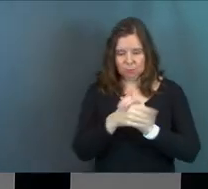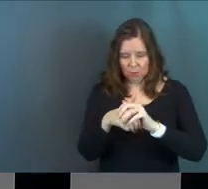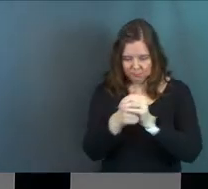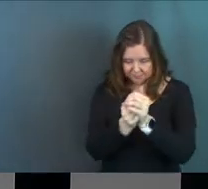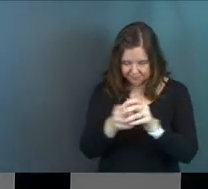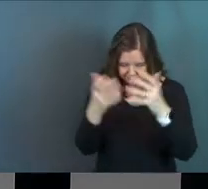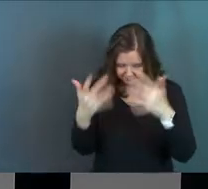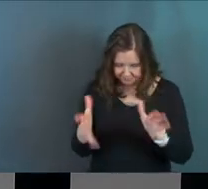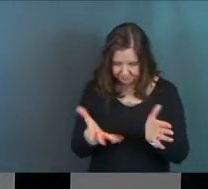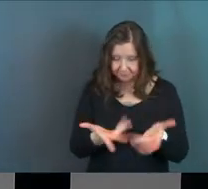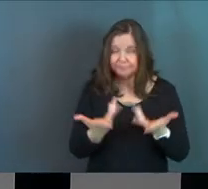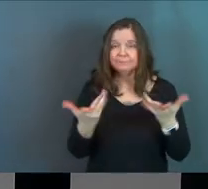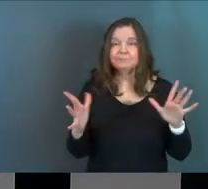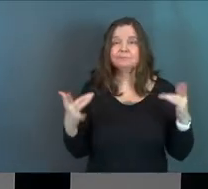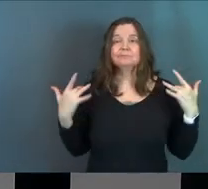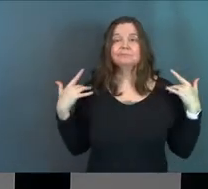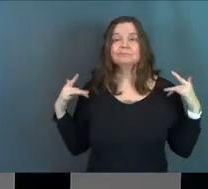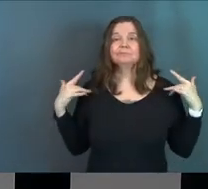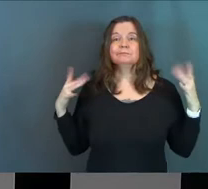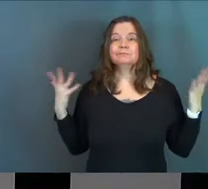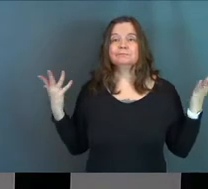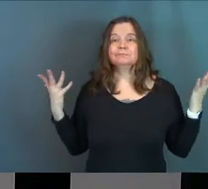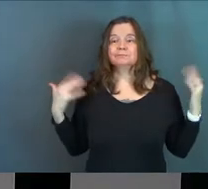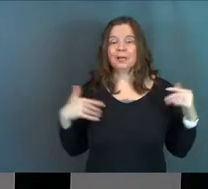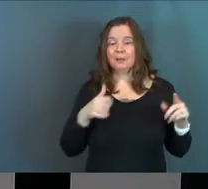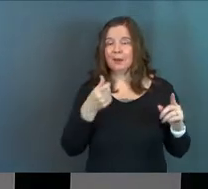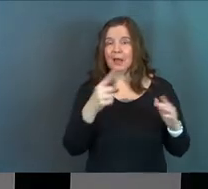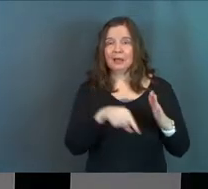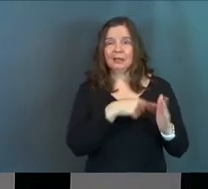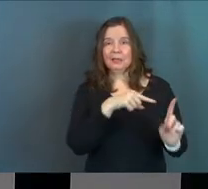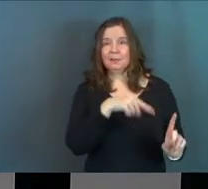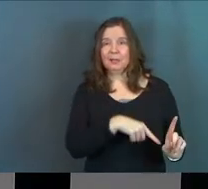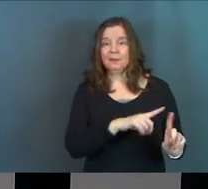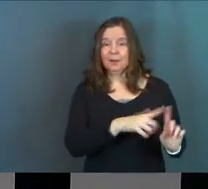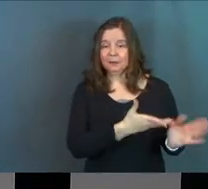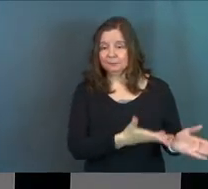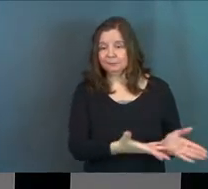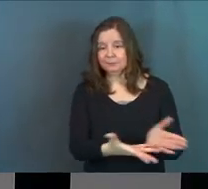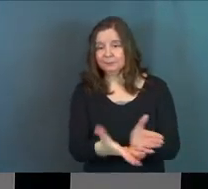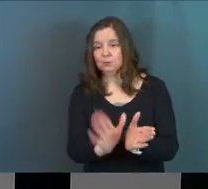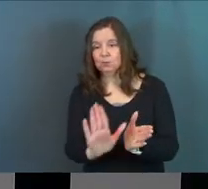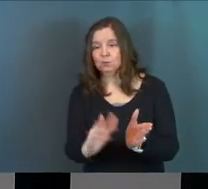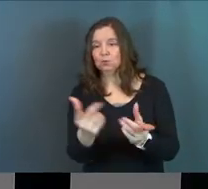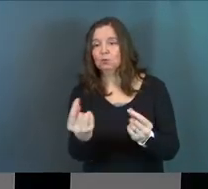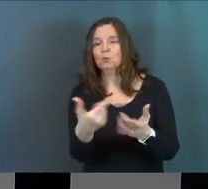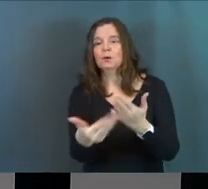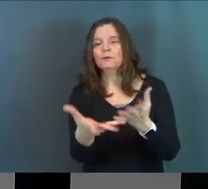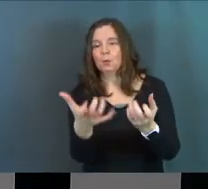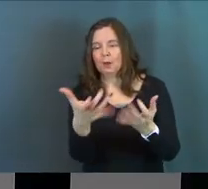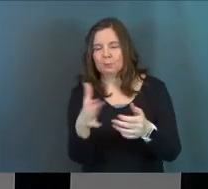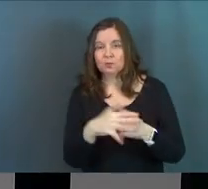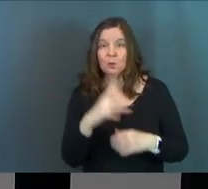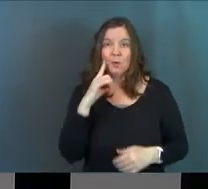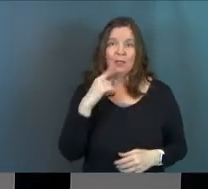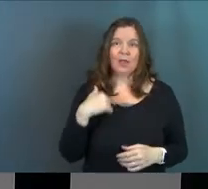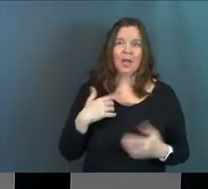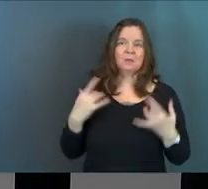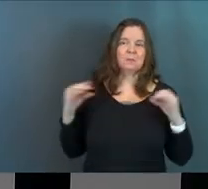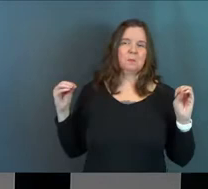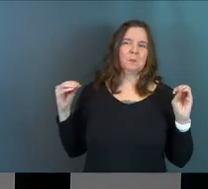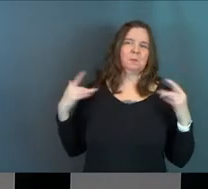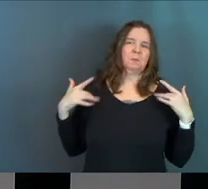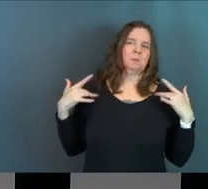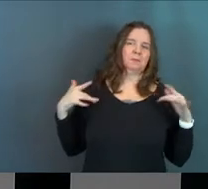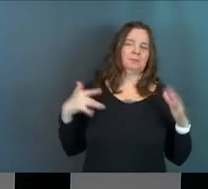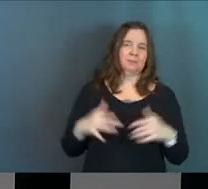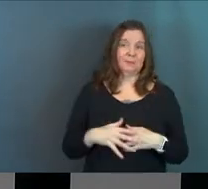of the situation and says, hey, I'm not, I'm not going to condemn this man, but I will put him into your hands. Right. So he thinks really that he's like, ah, I've got nothing to